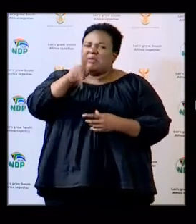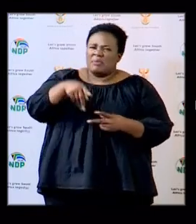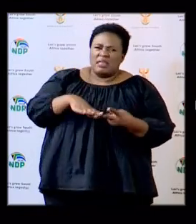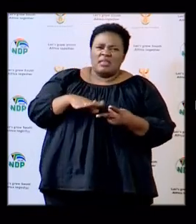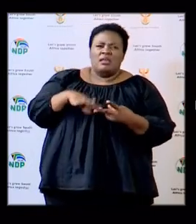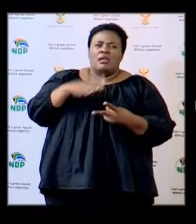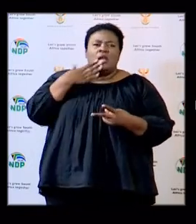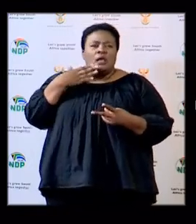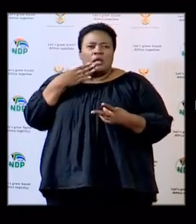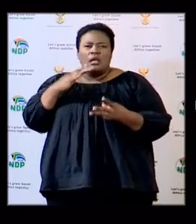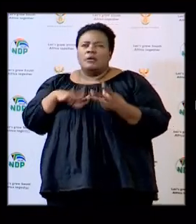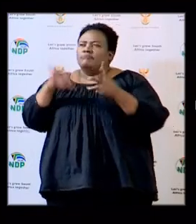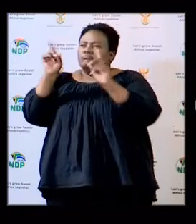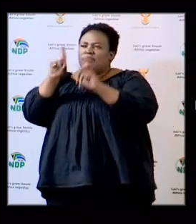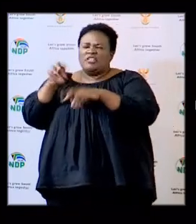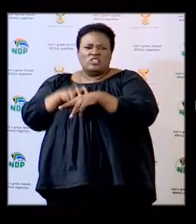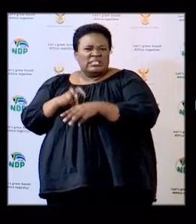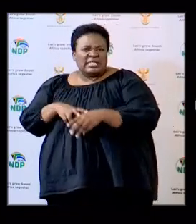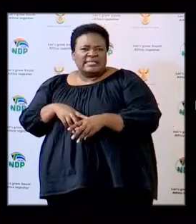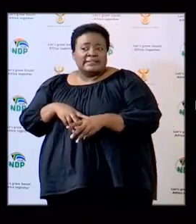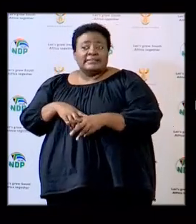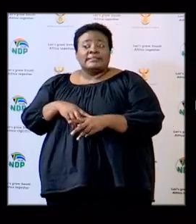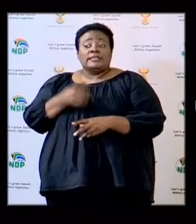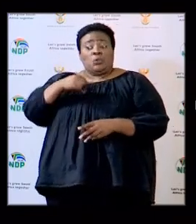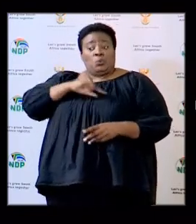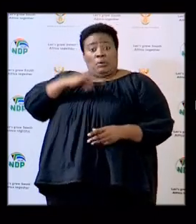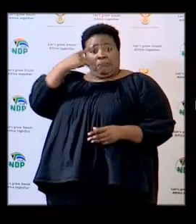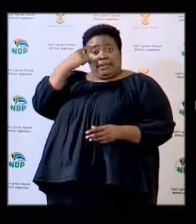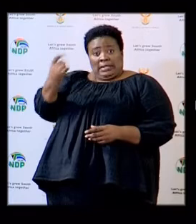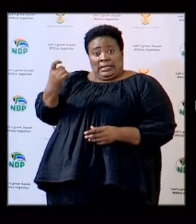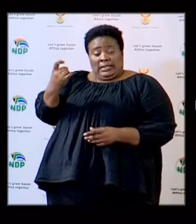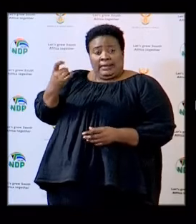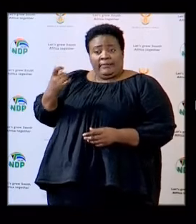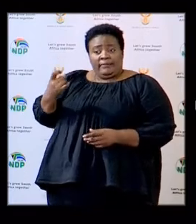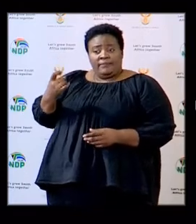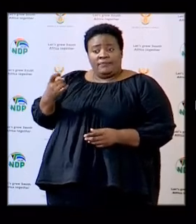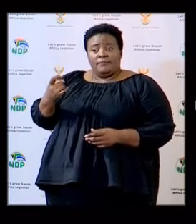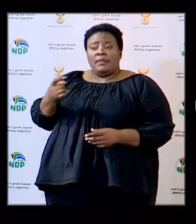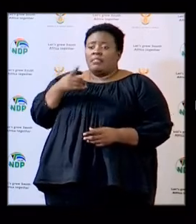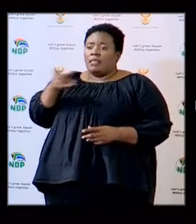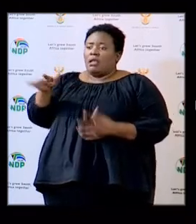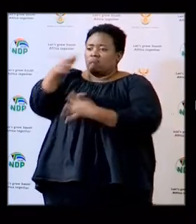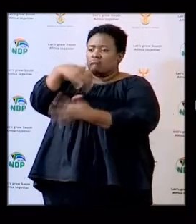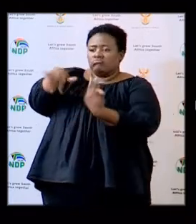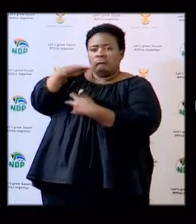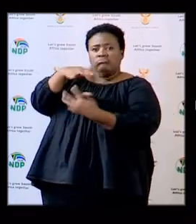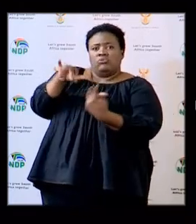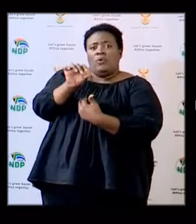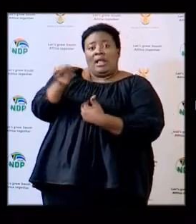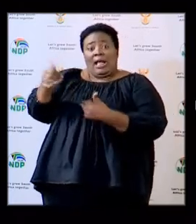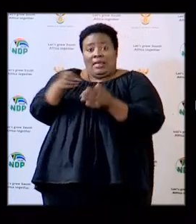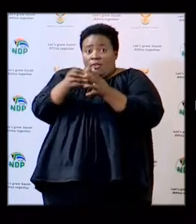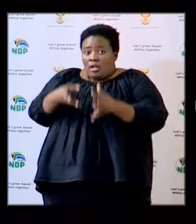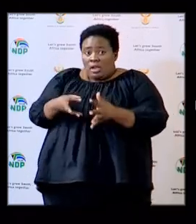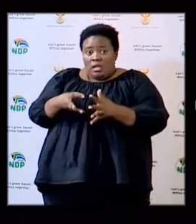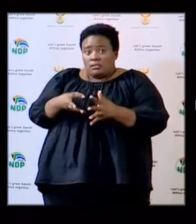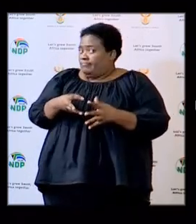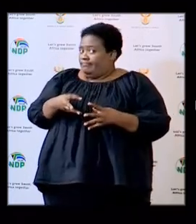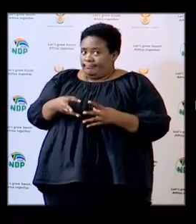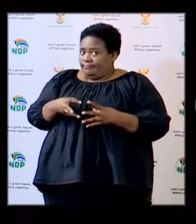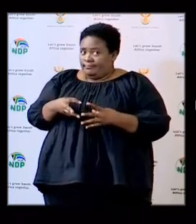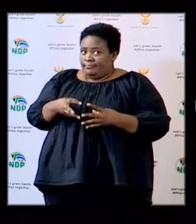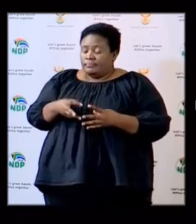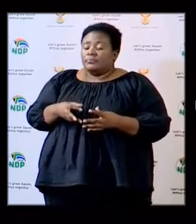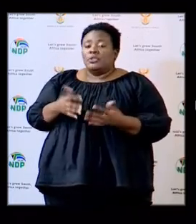given support these are learners with special dates and these are learners that you believe that may not interact with other learners especially those learners